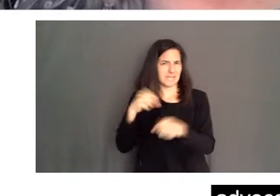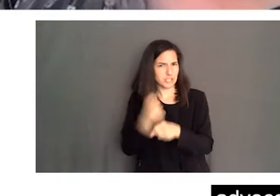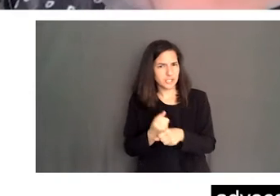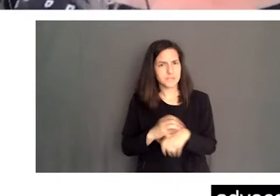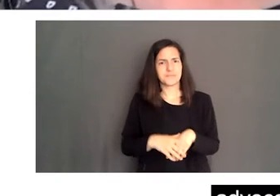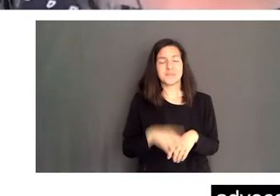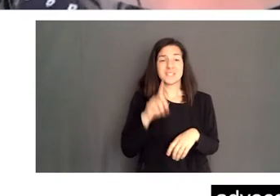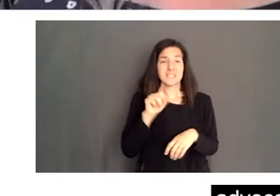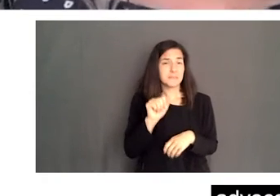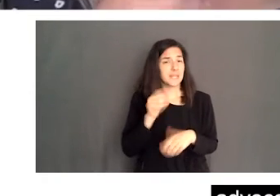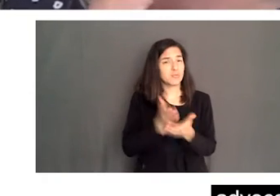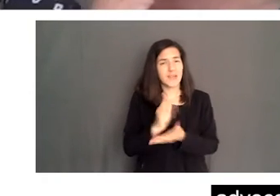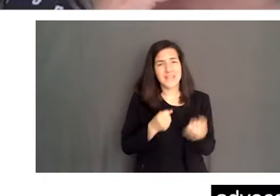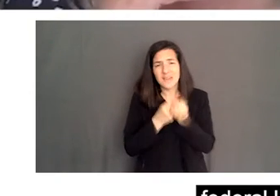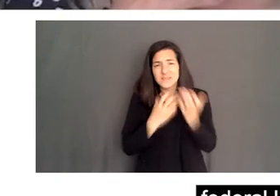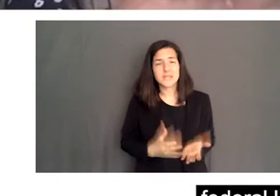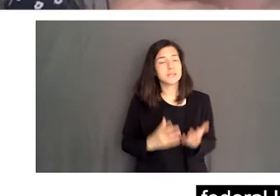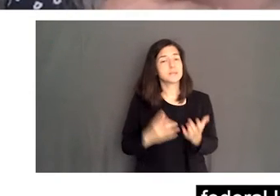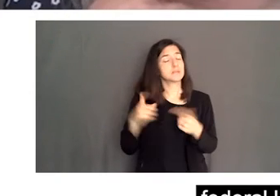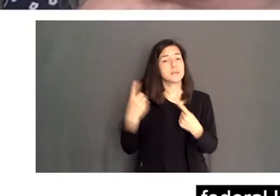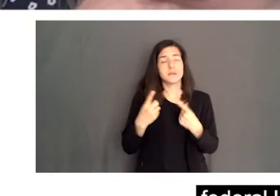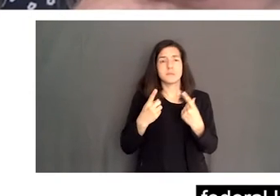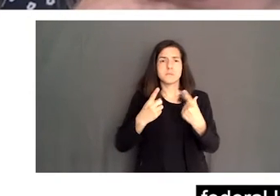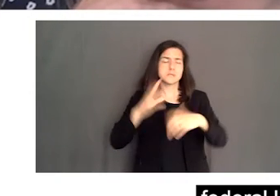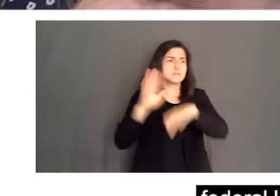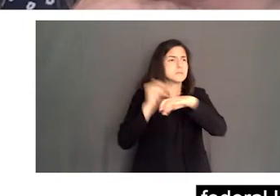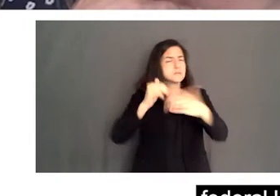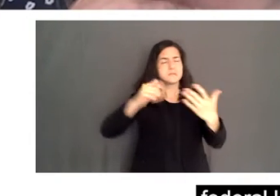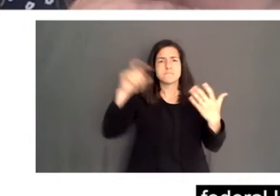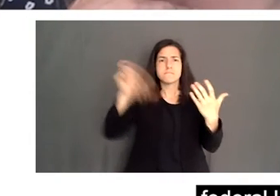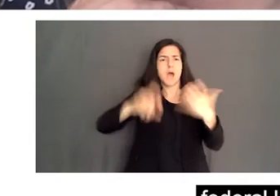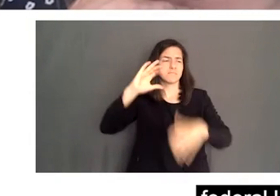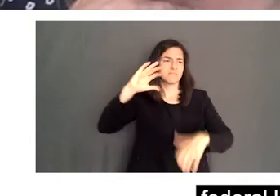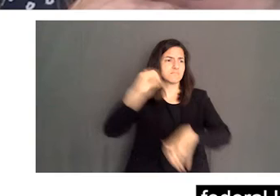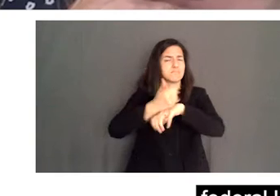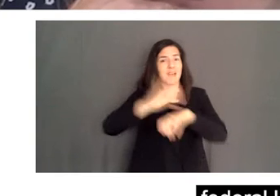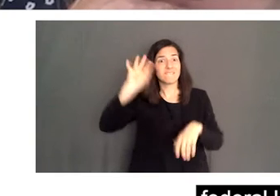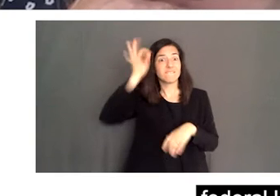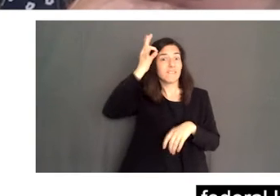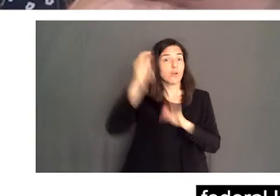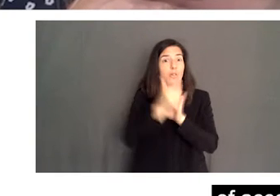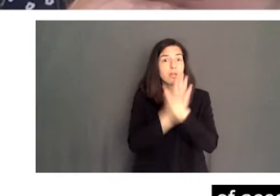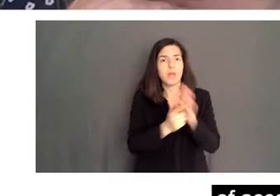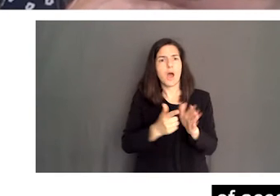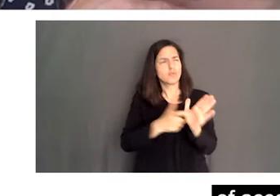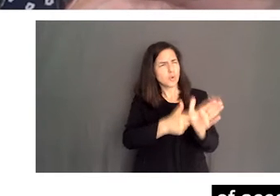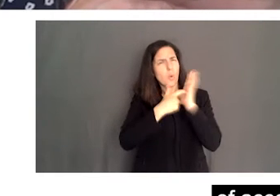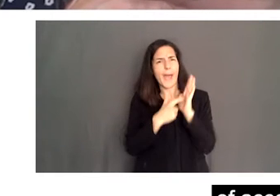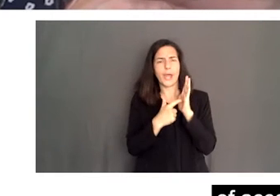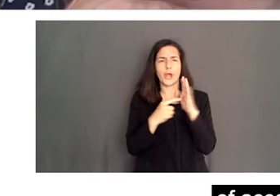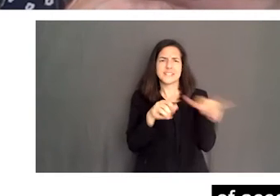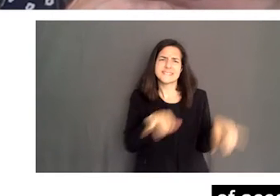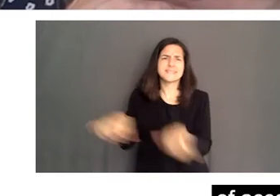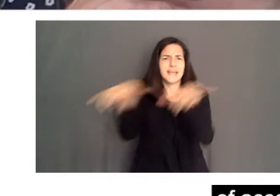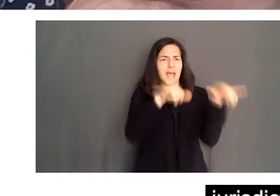advocates had been calling for some kind of federal law law that would require a certain standard of accessibility in